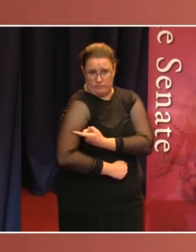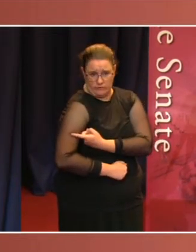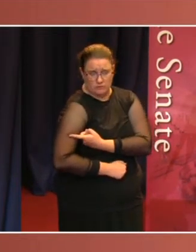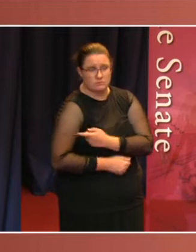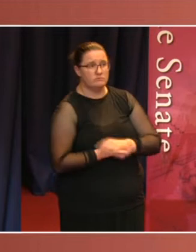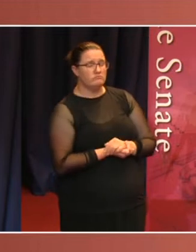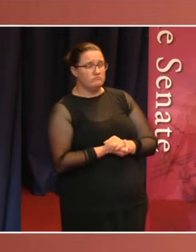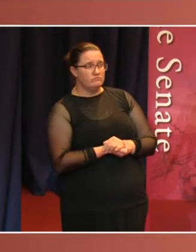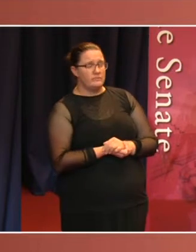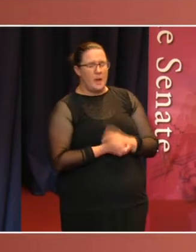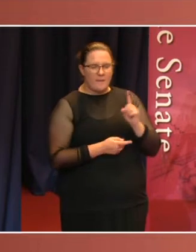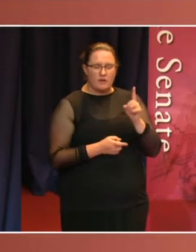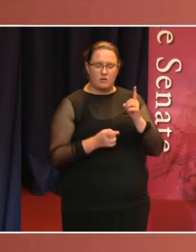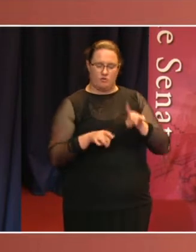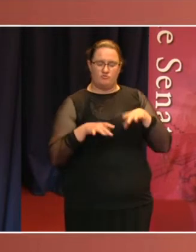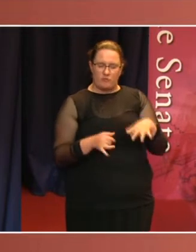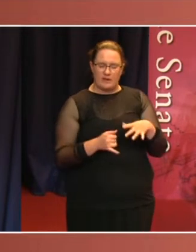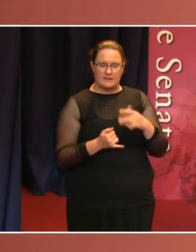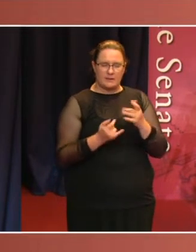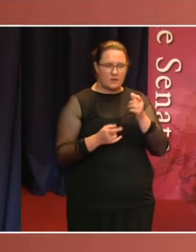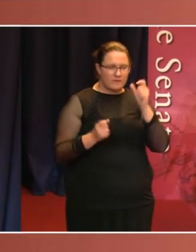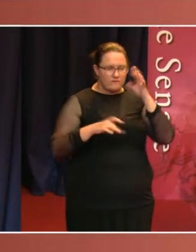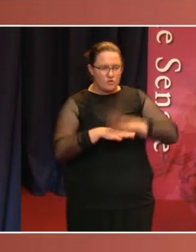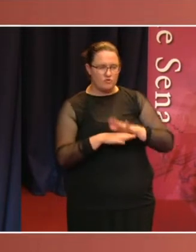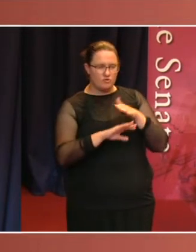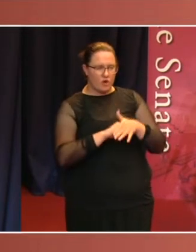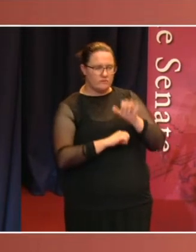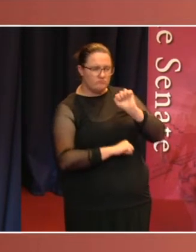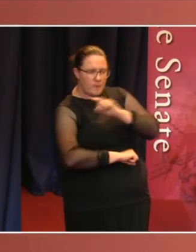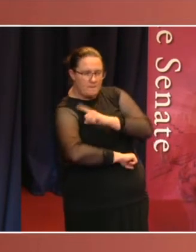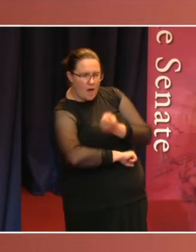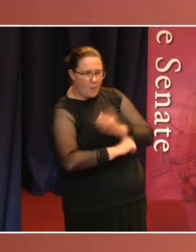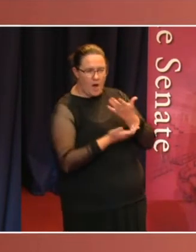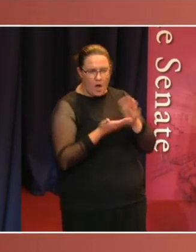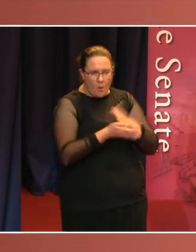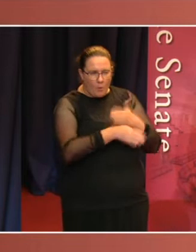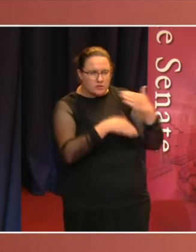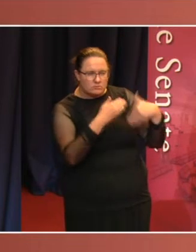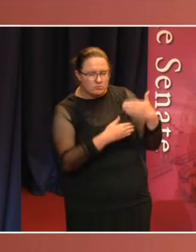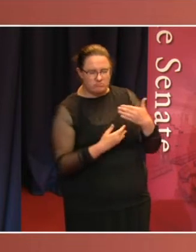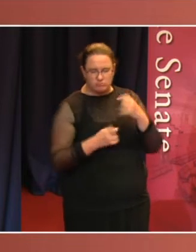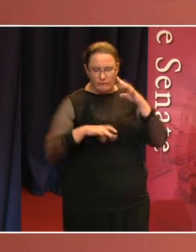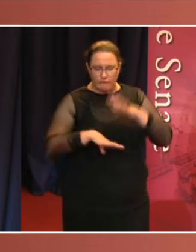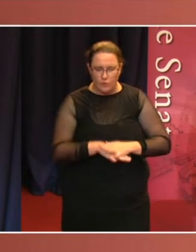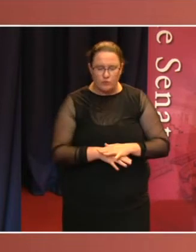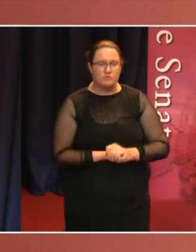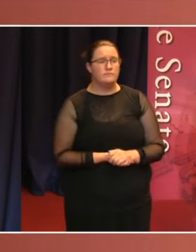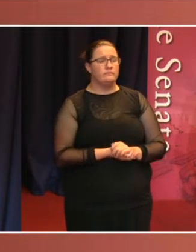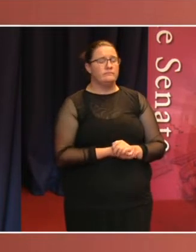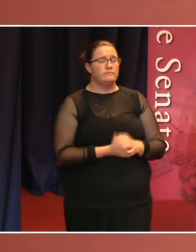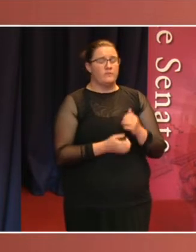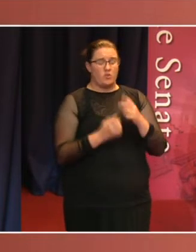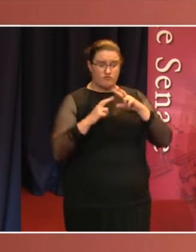Australians are confused about key details of its powers and operation. The paper was launched by